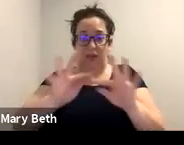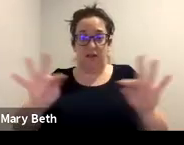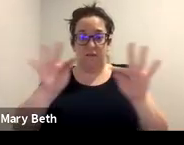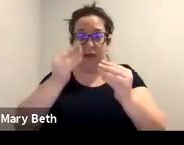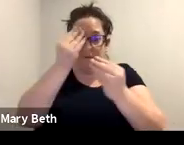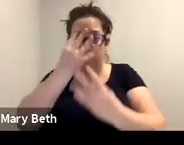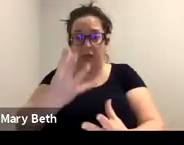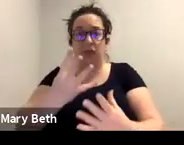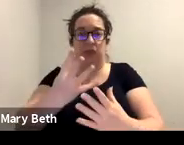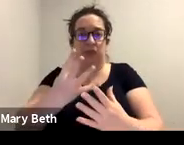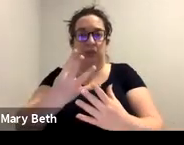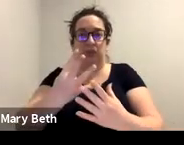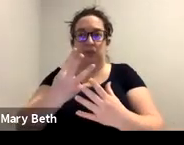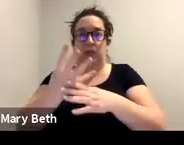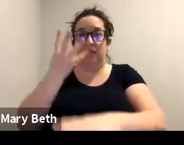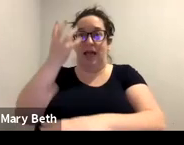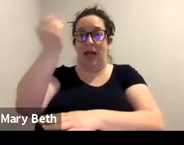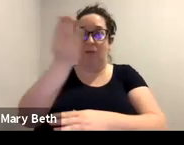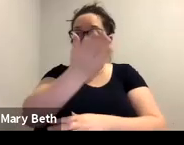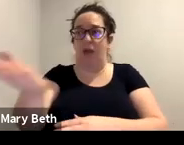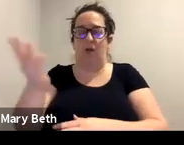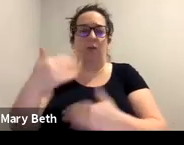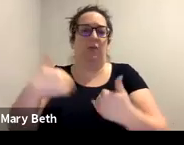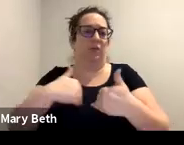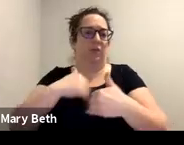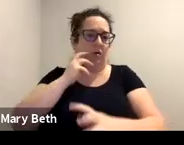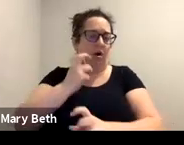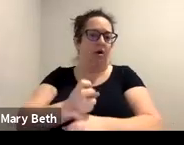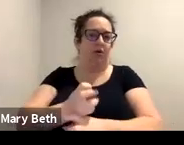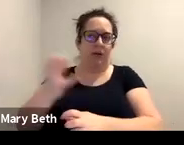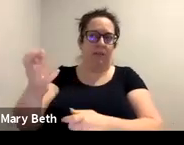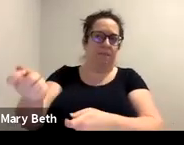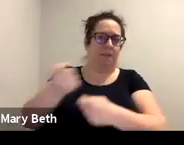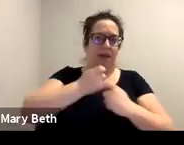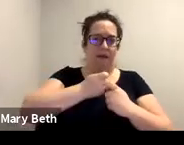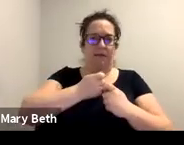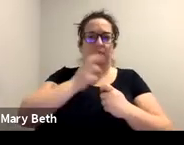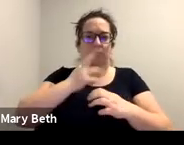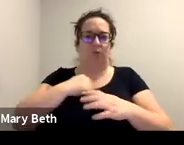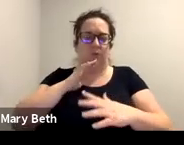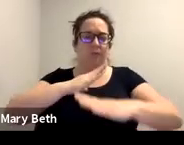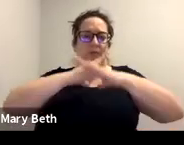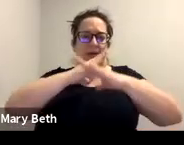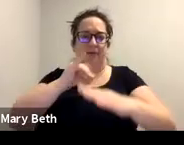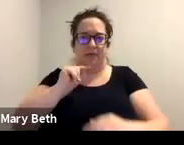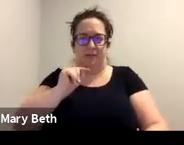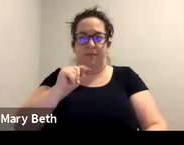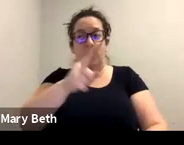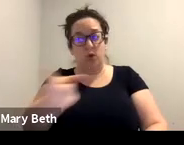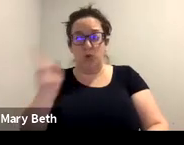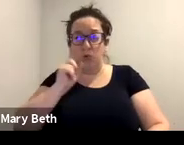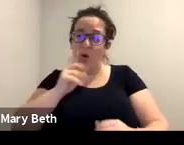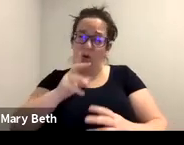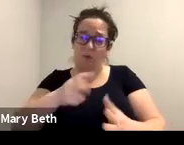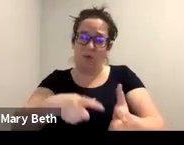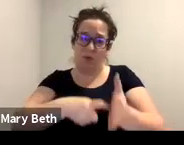get it back, um, get it protected. Many of you are qualified to work with survivors on getting them registered for